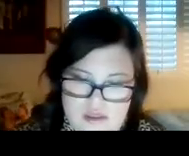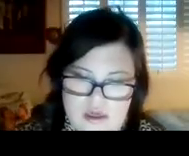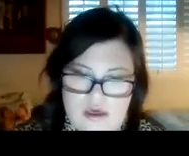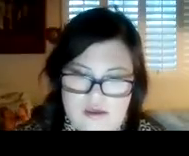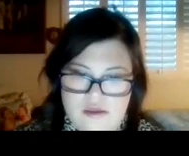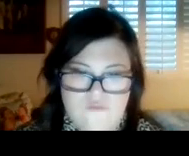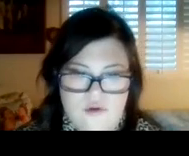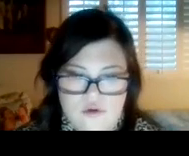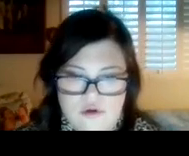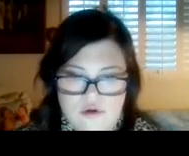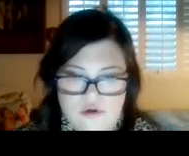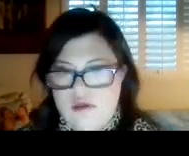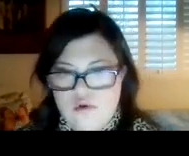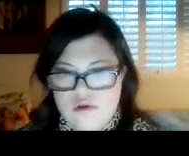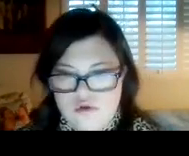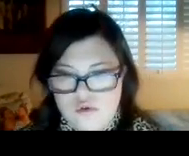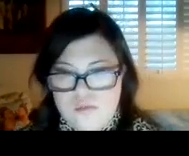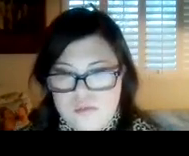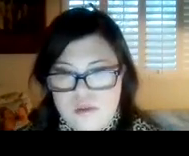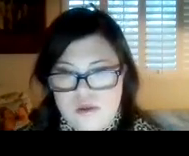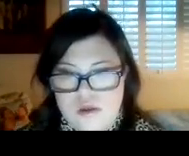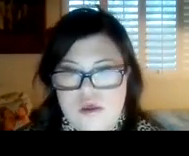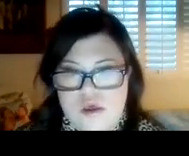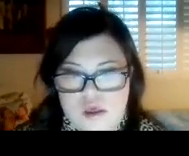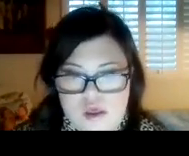No, I did really well on that one too.